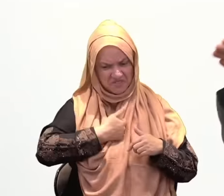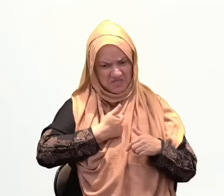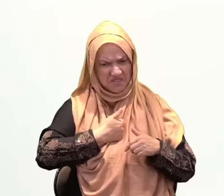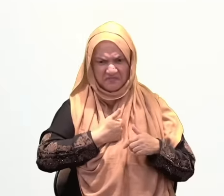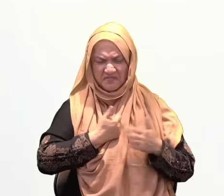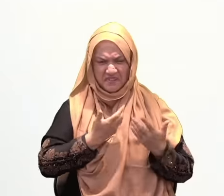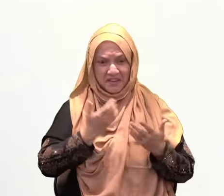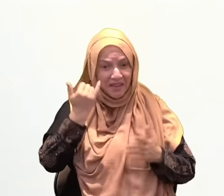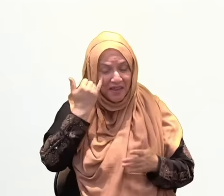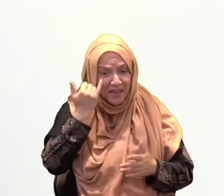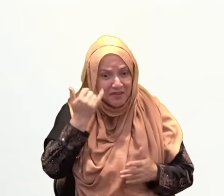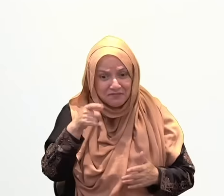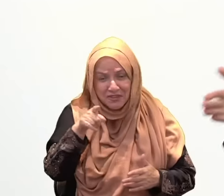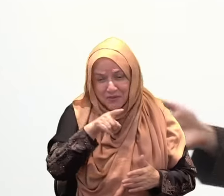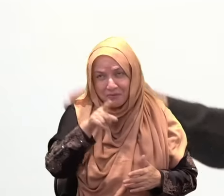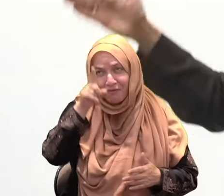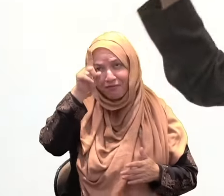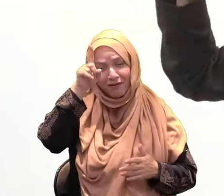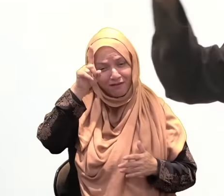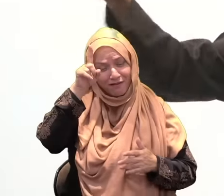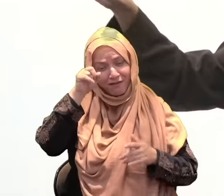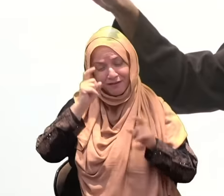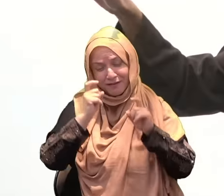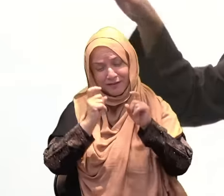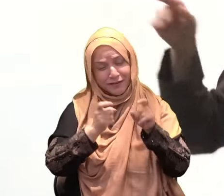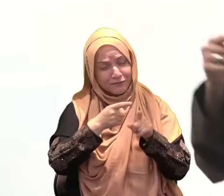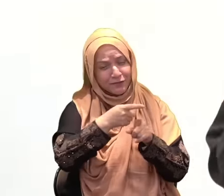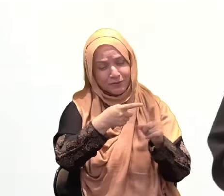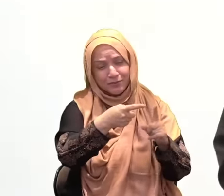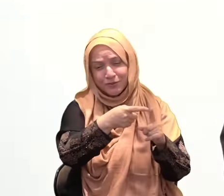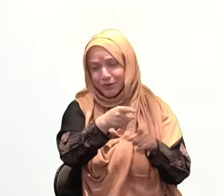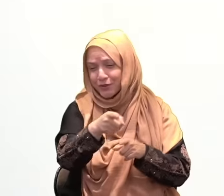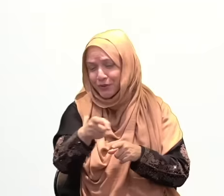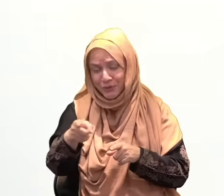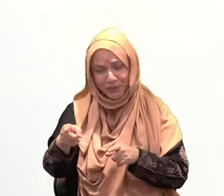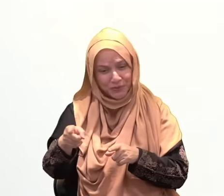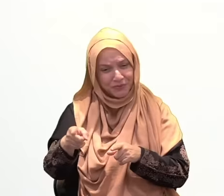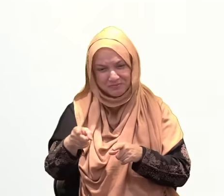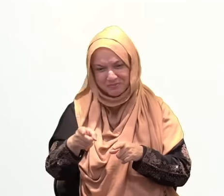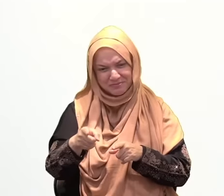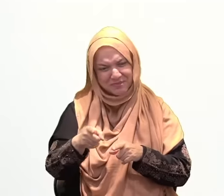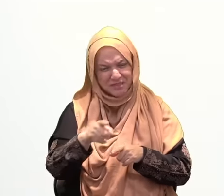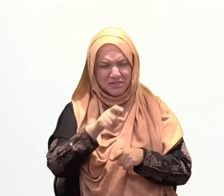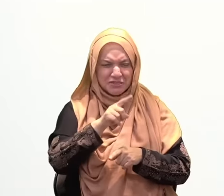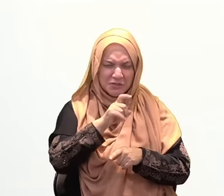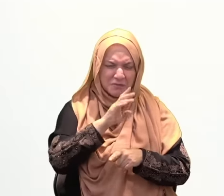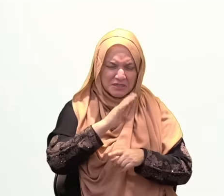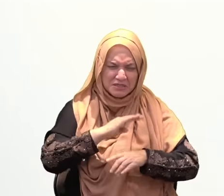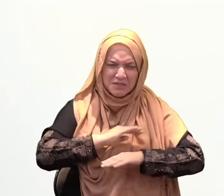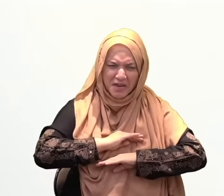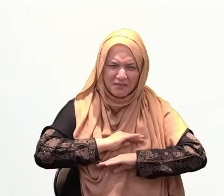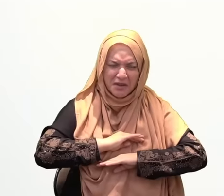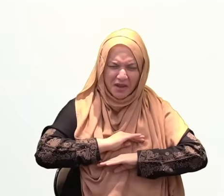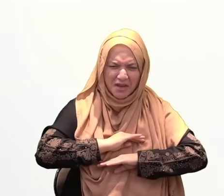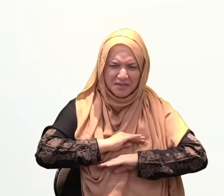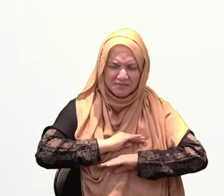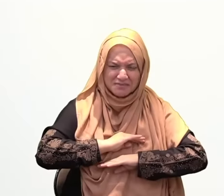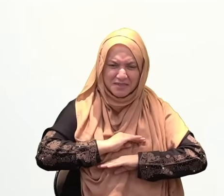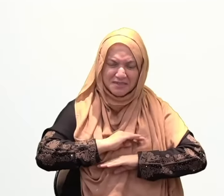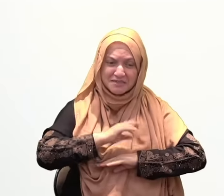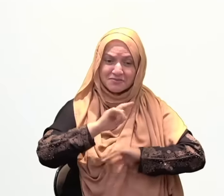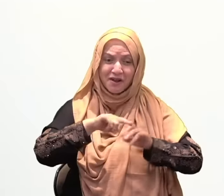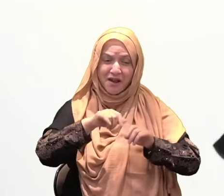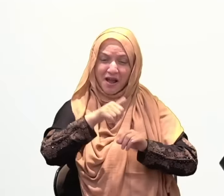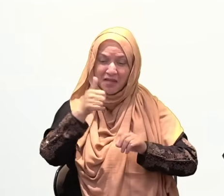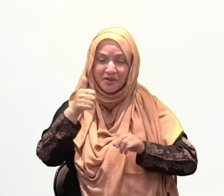speaks to the small things in life, as well as the large things in life. This speaks to our negative self-talk and positive